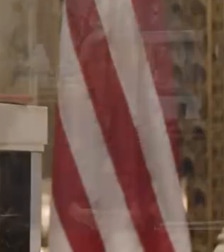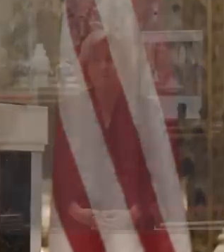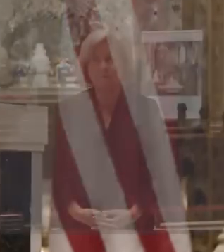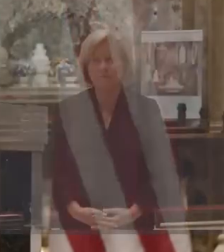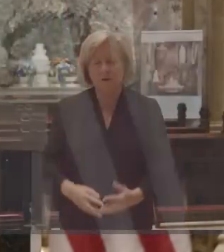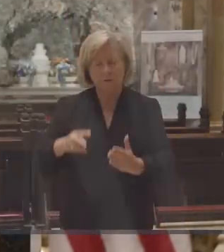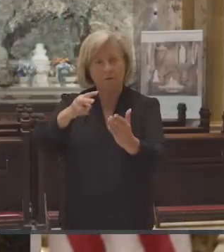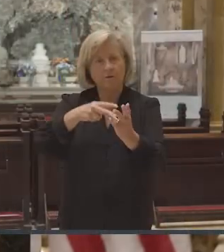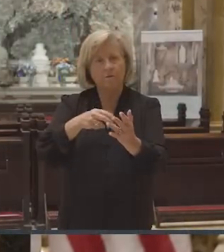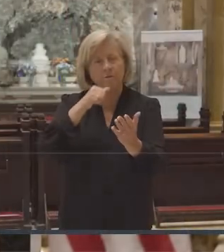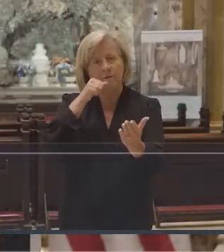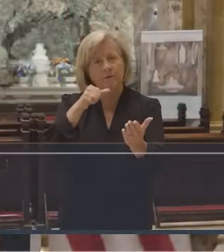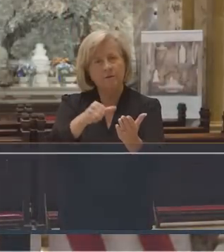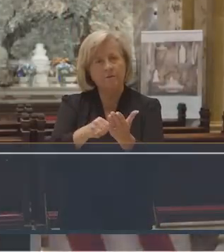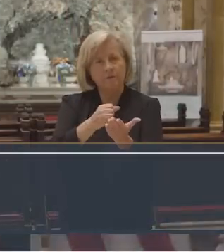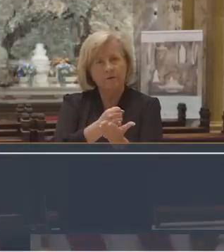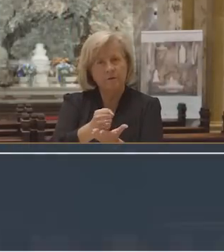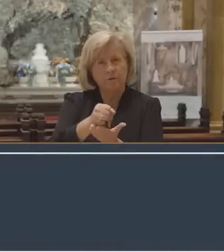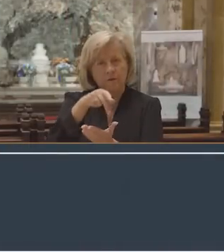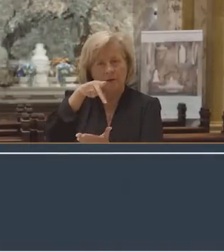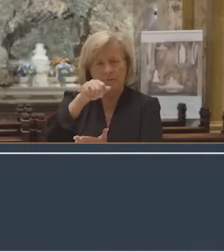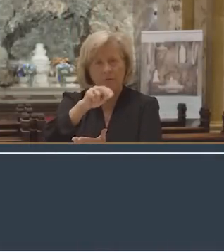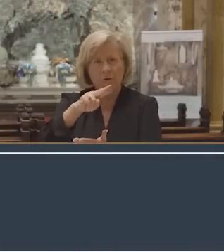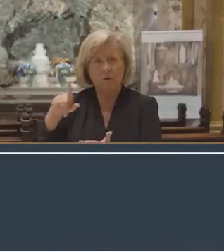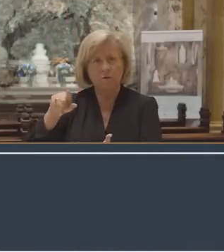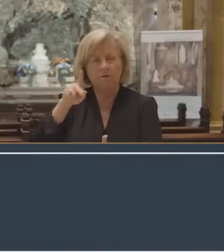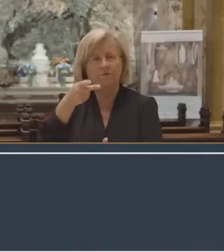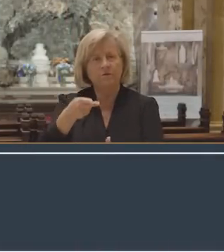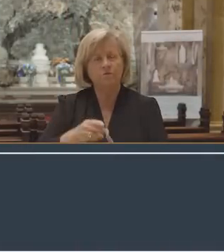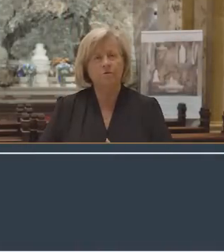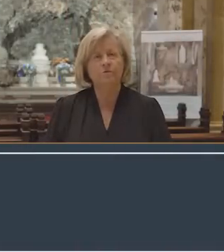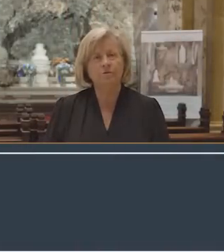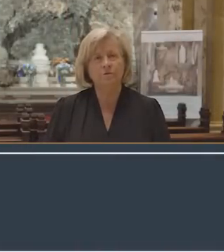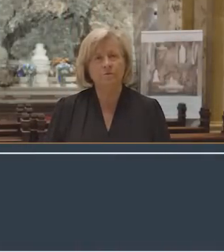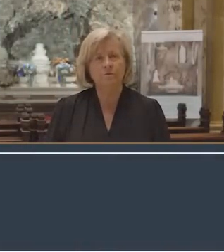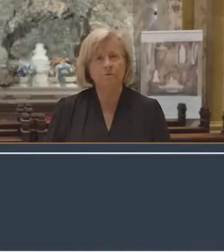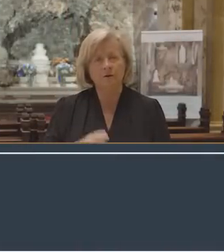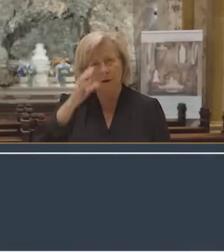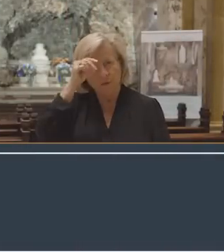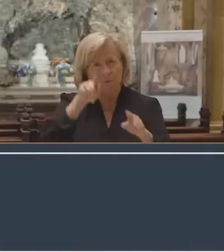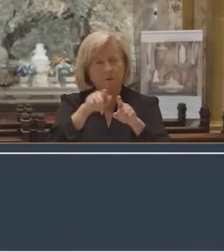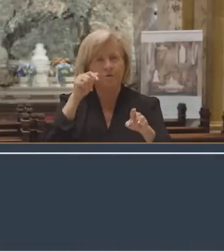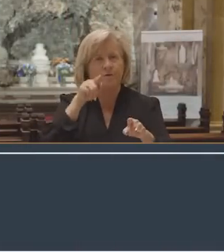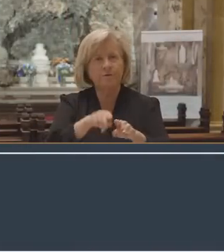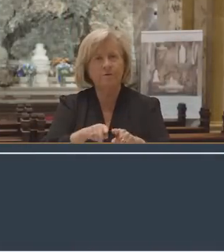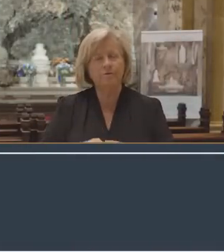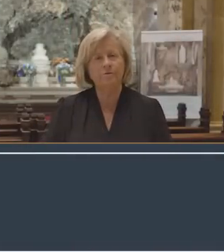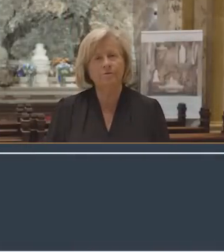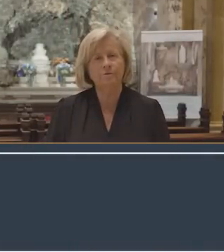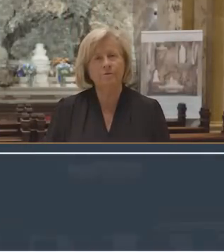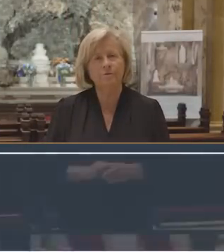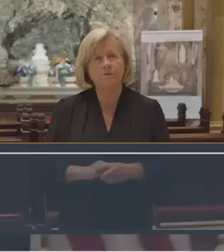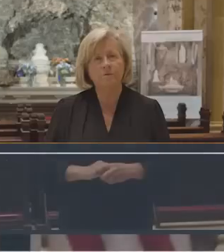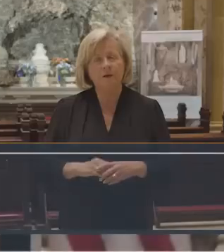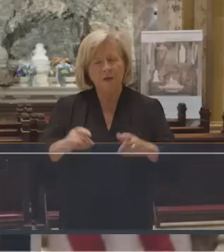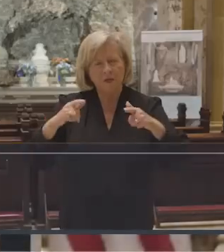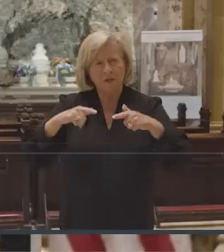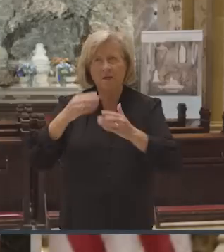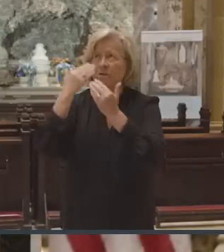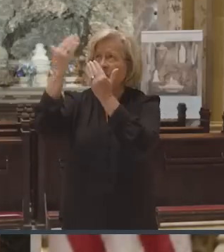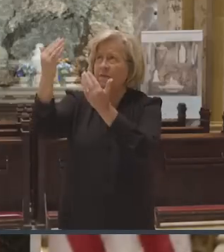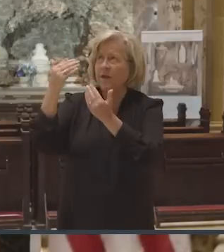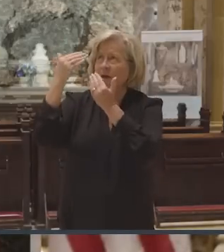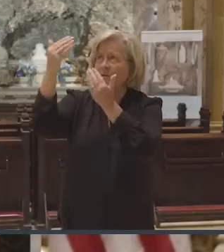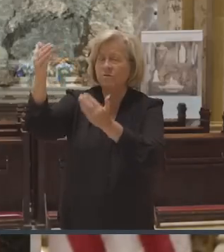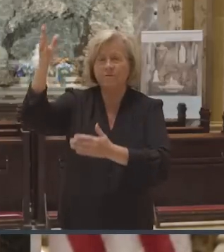A reading from the letter of St. Paul to the Colossians. Brothers and sisters, let us give thanks